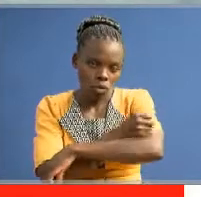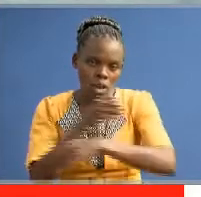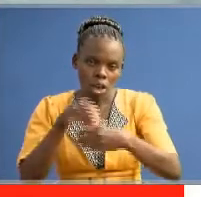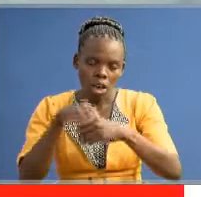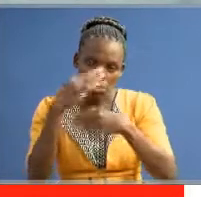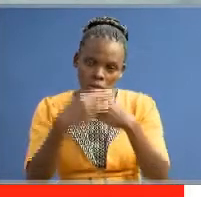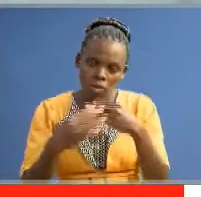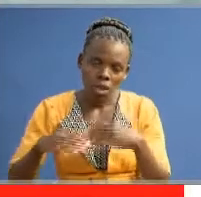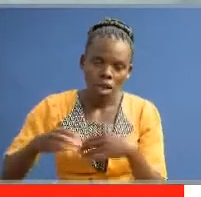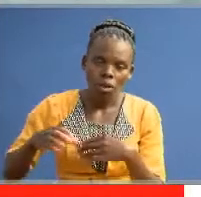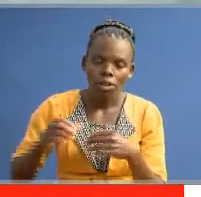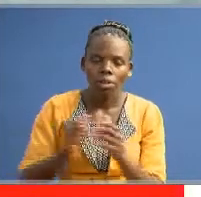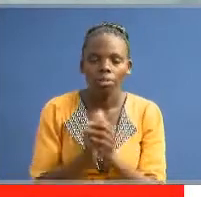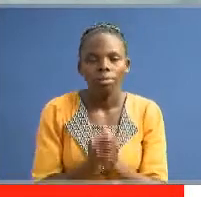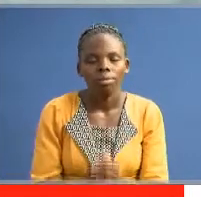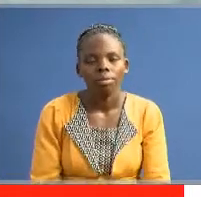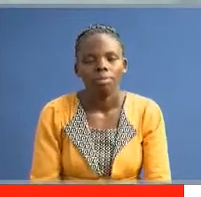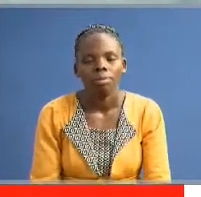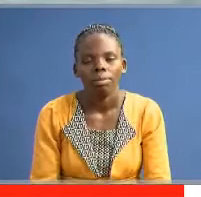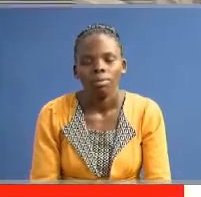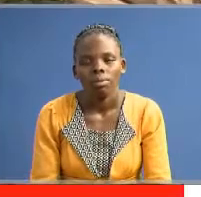County. Alpinanyamu reports.